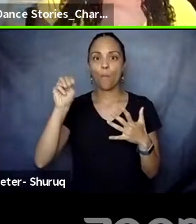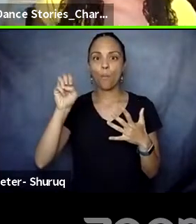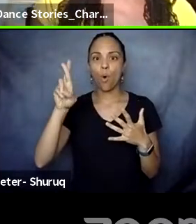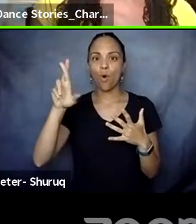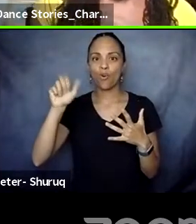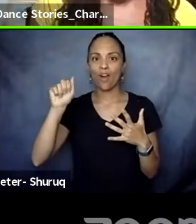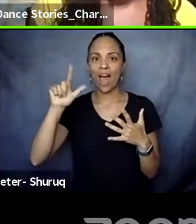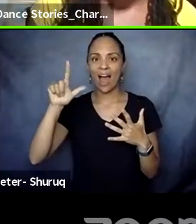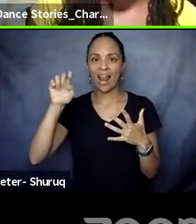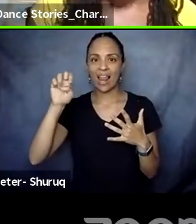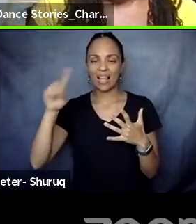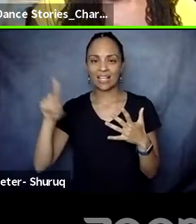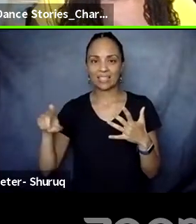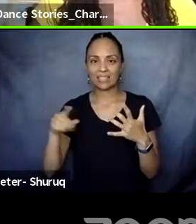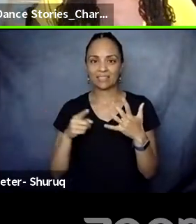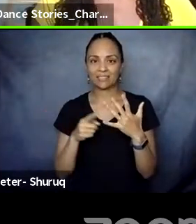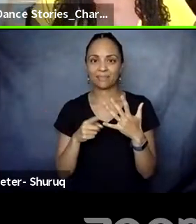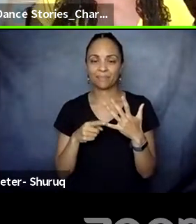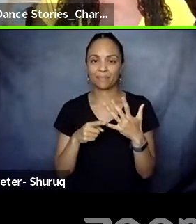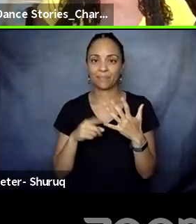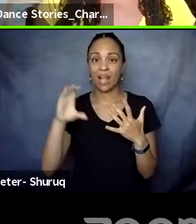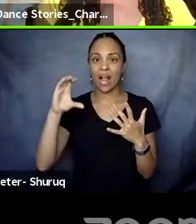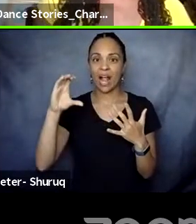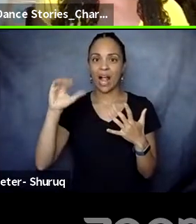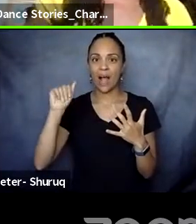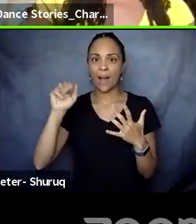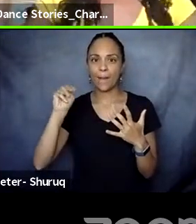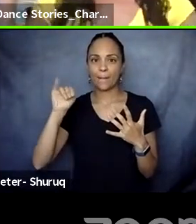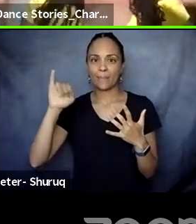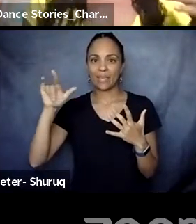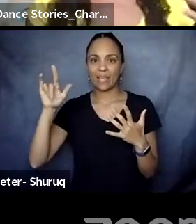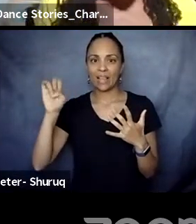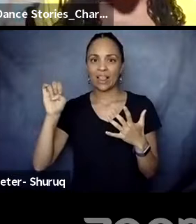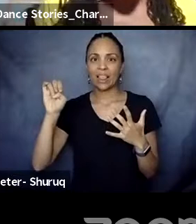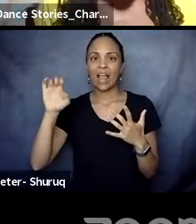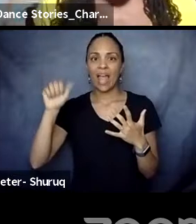Camille A. Brown and Jason Samuel Smith.